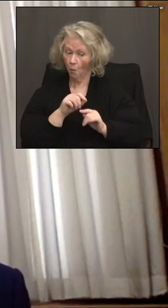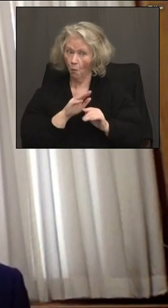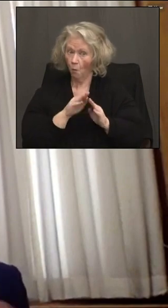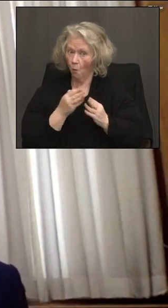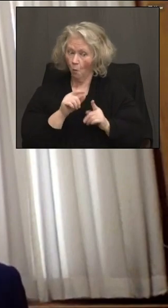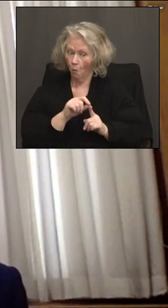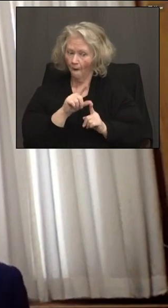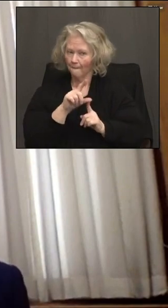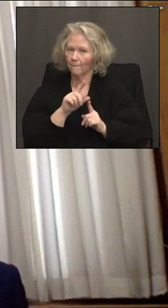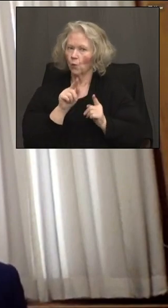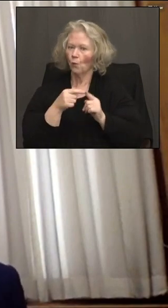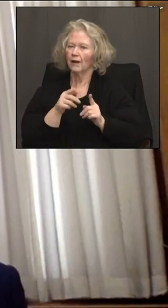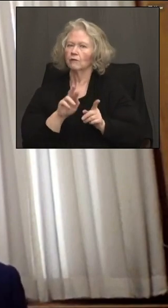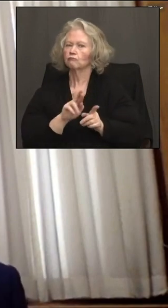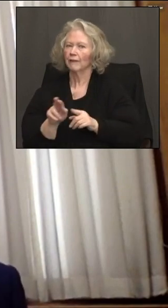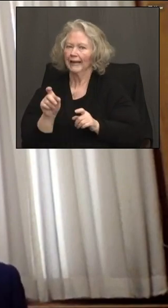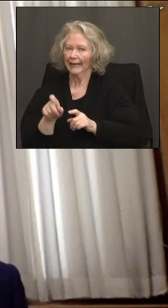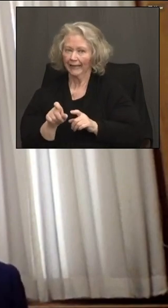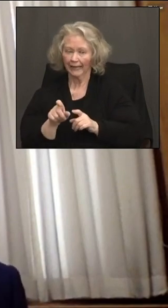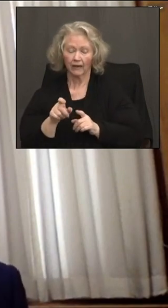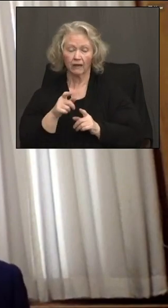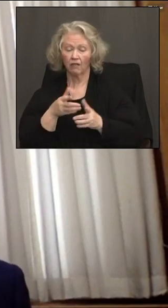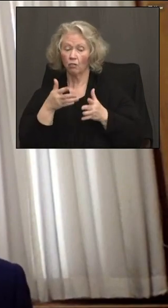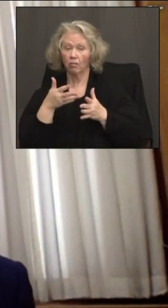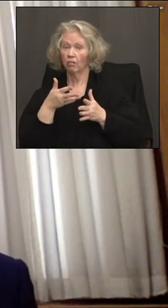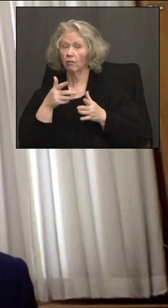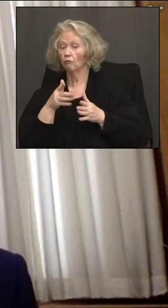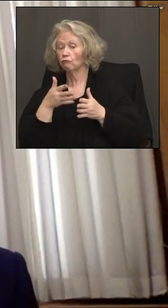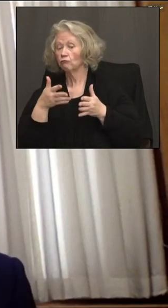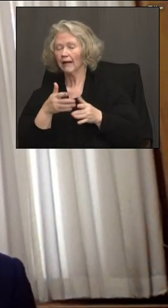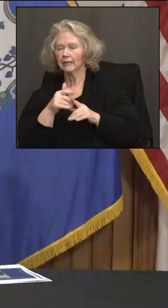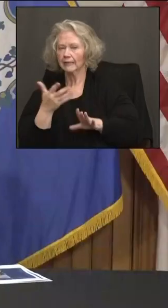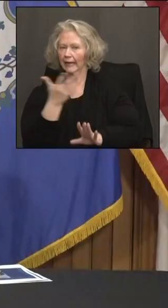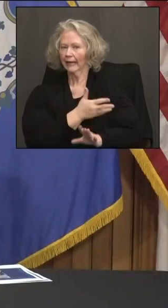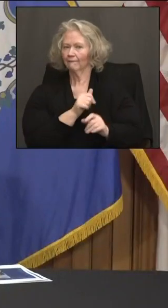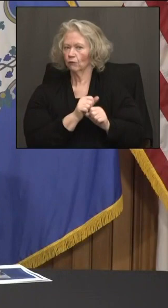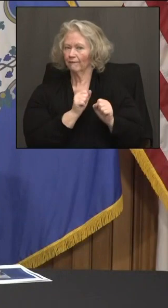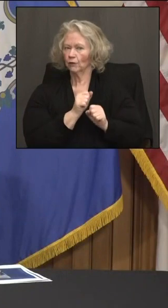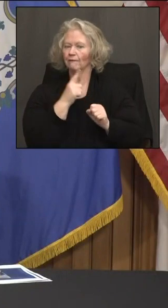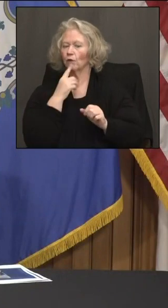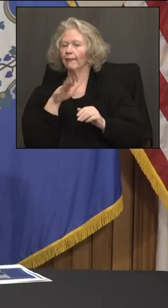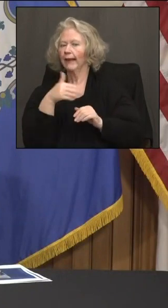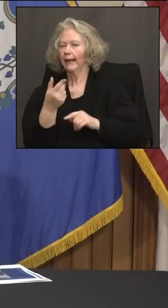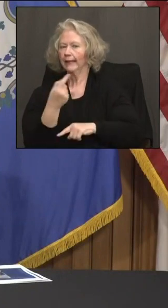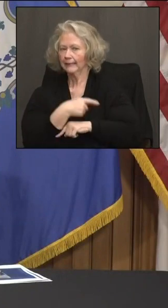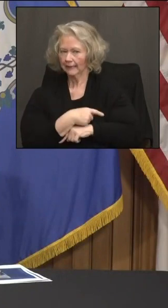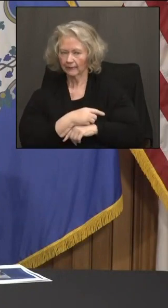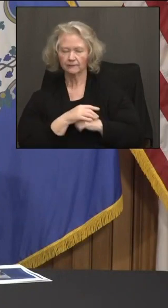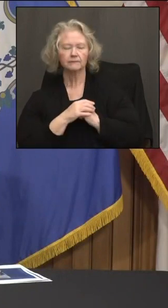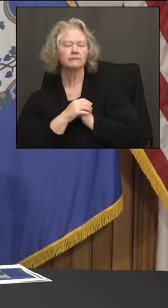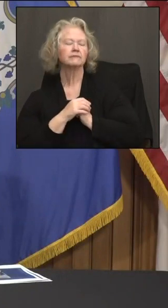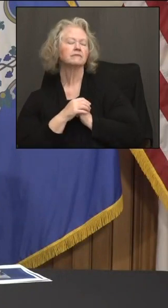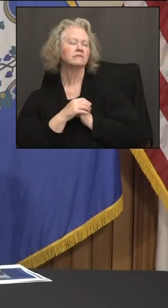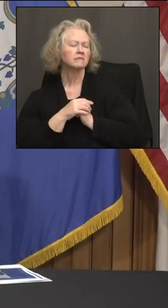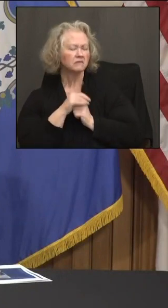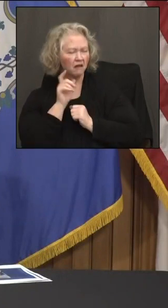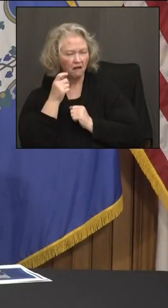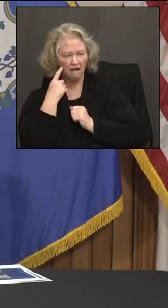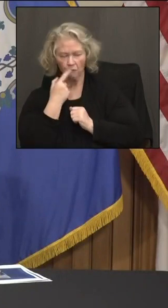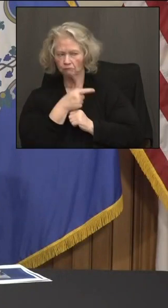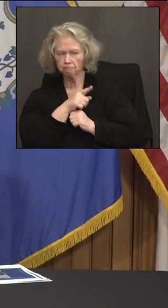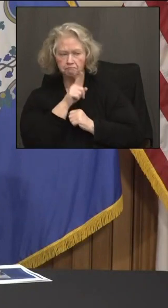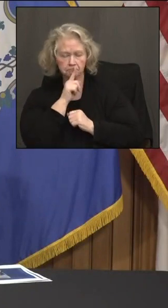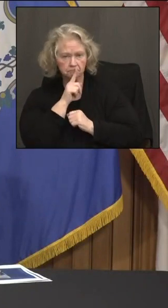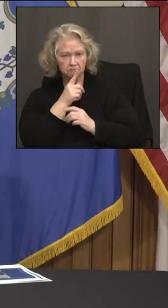what they really need. They're keeping the rest in the refrigerator, saving that for another day. And Governor, you said earlier, you don't have any plans